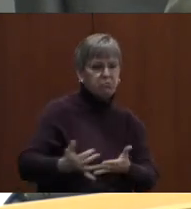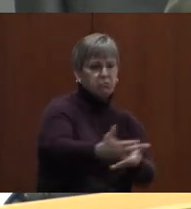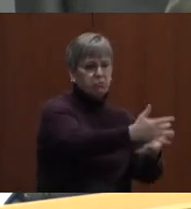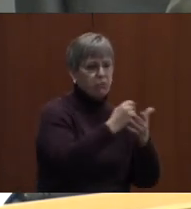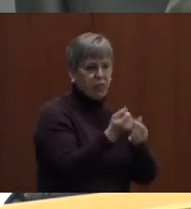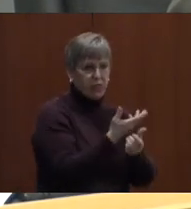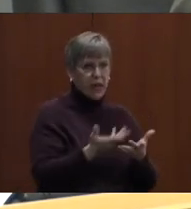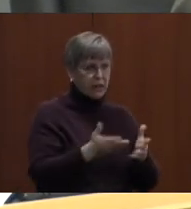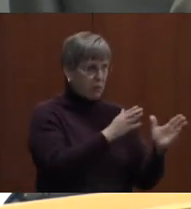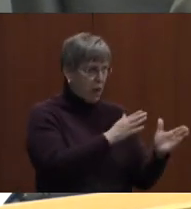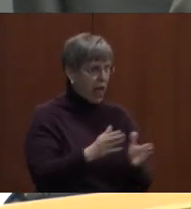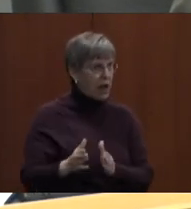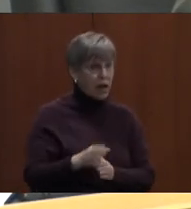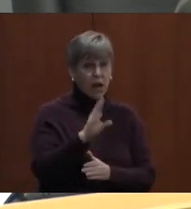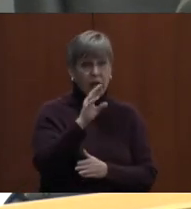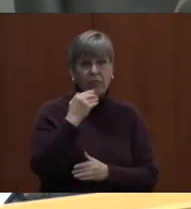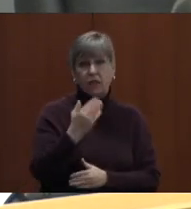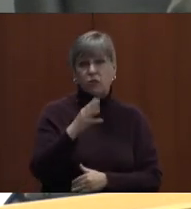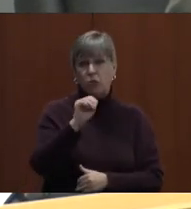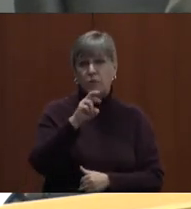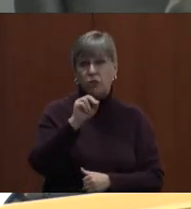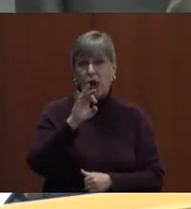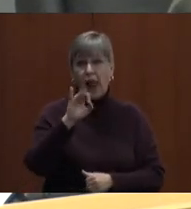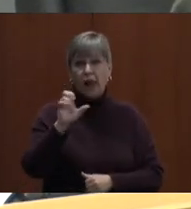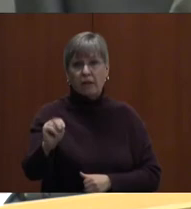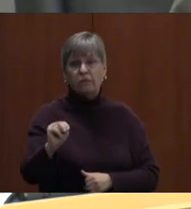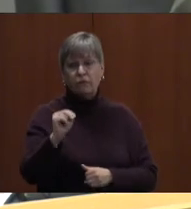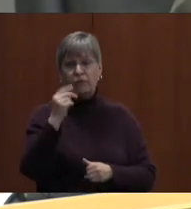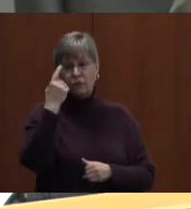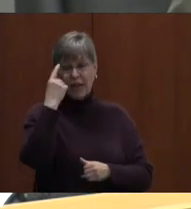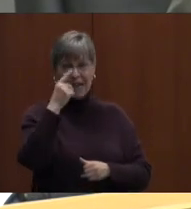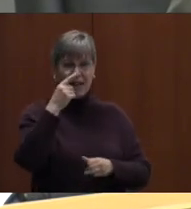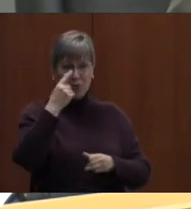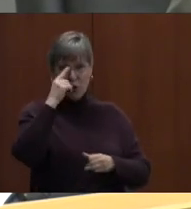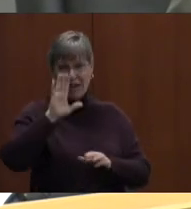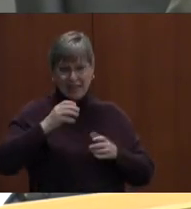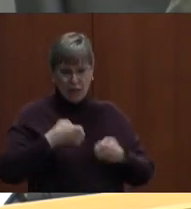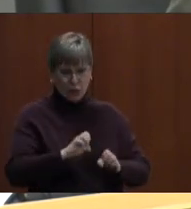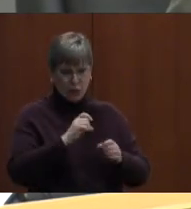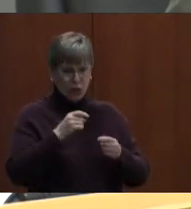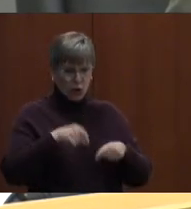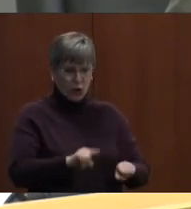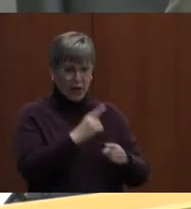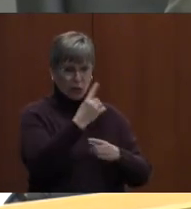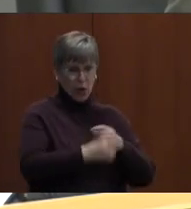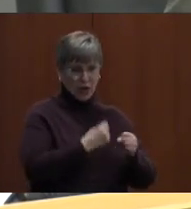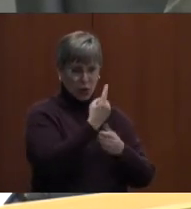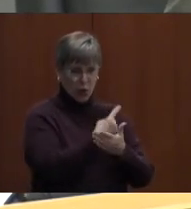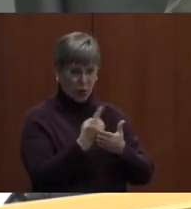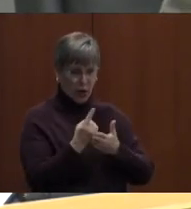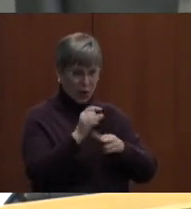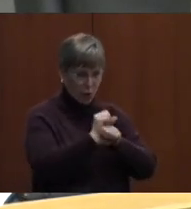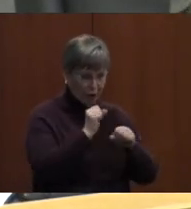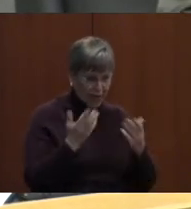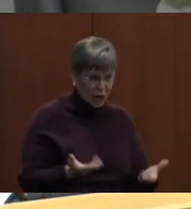thank Mr. Allen for his efforts in his year and one week. And a lot has happened in that time period. He's really got us